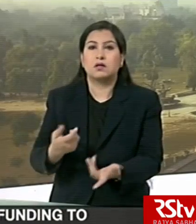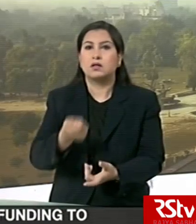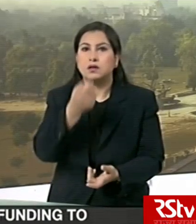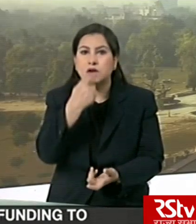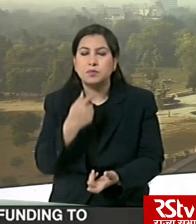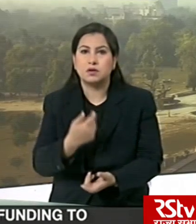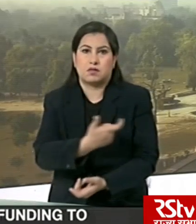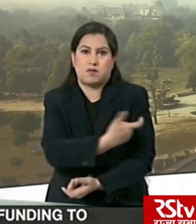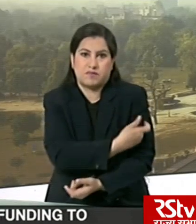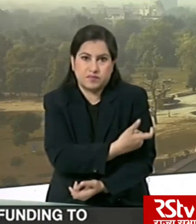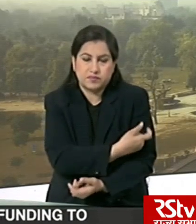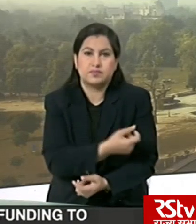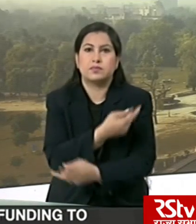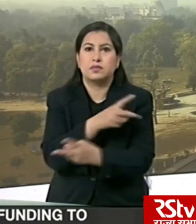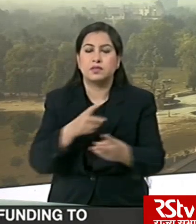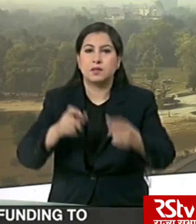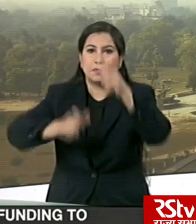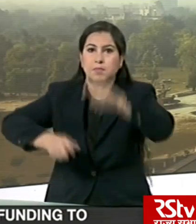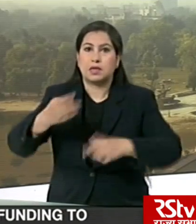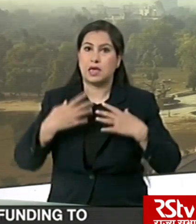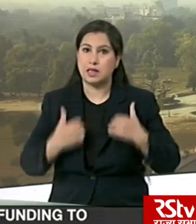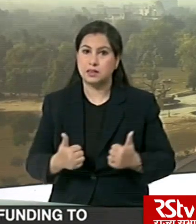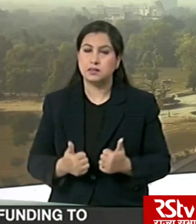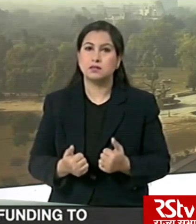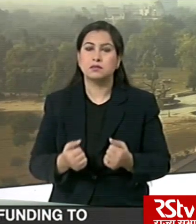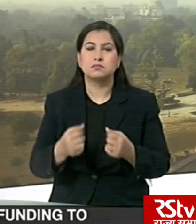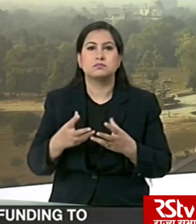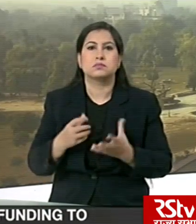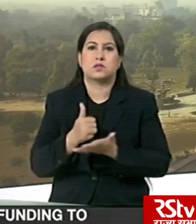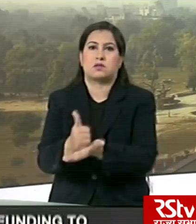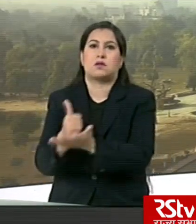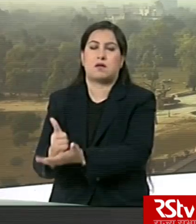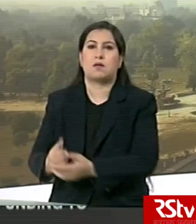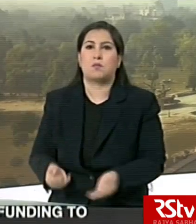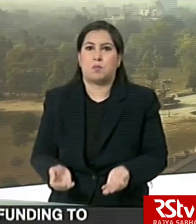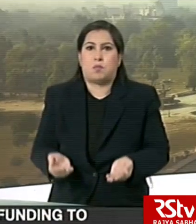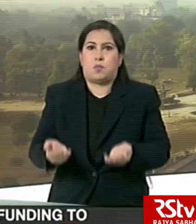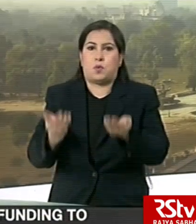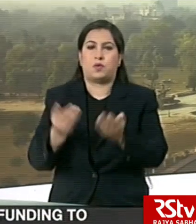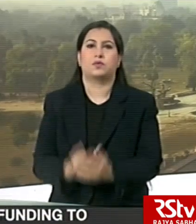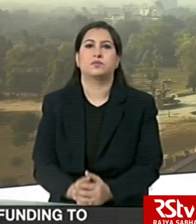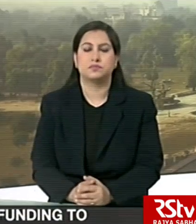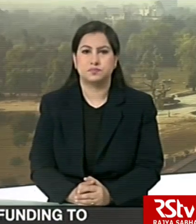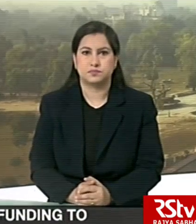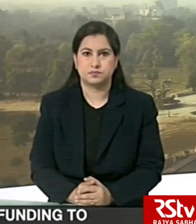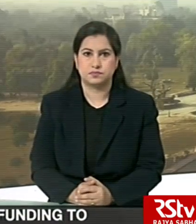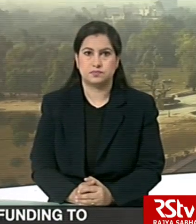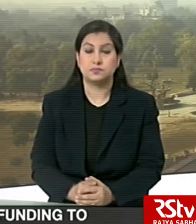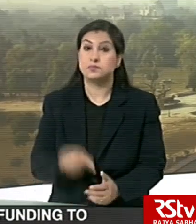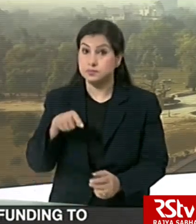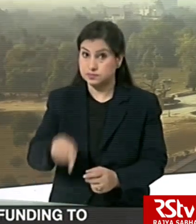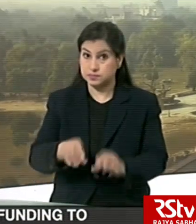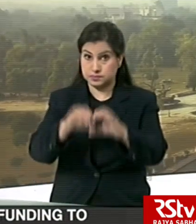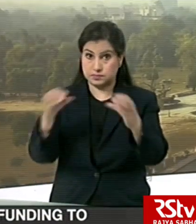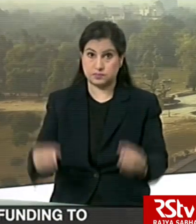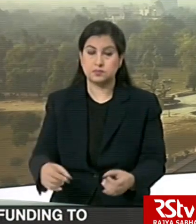development of the treatment, vaccines and the public health measures to tackle the COVID-19 outbreak. The Gates